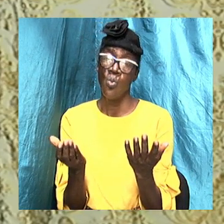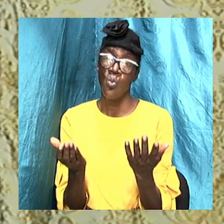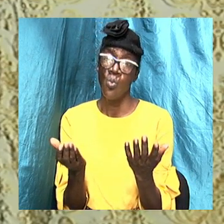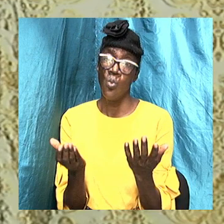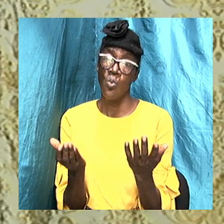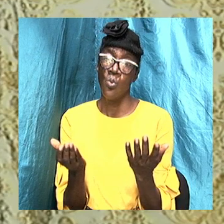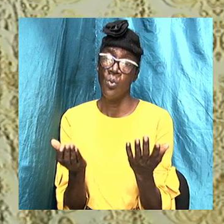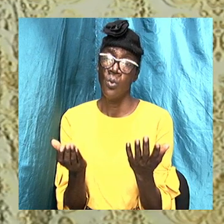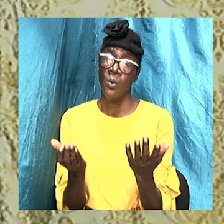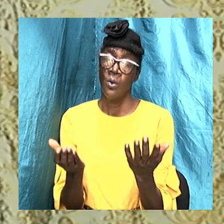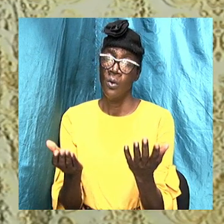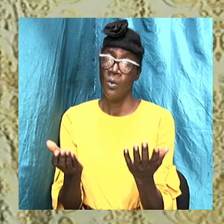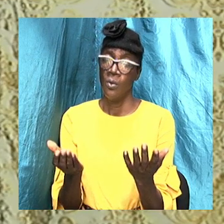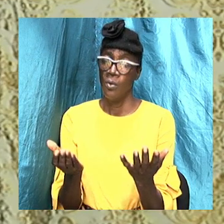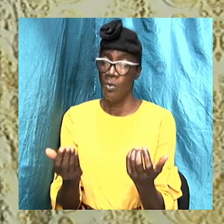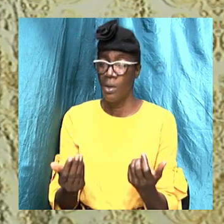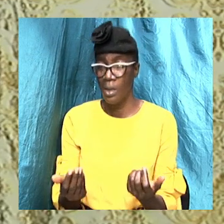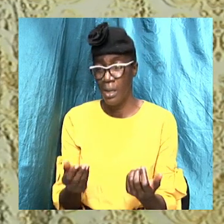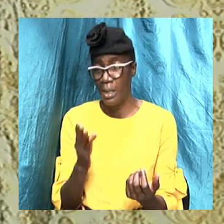be healthy